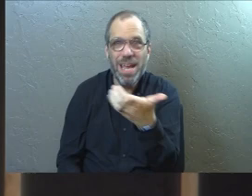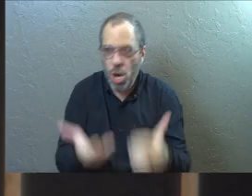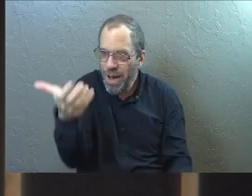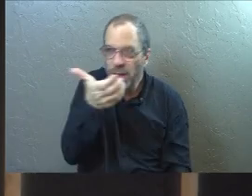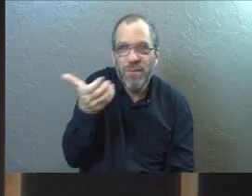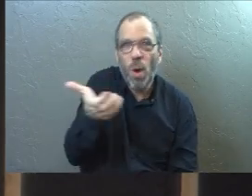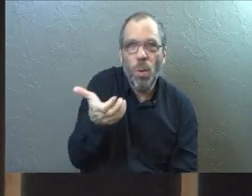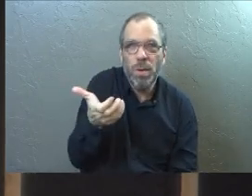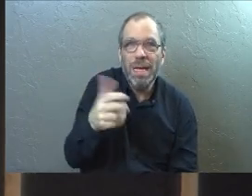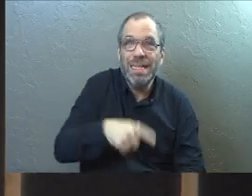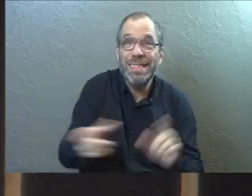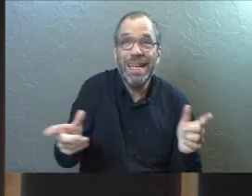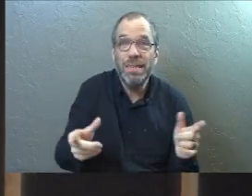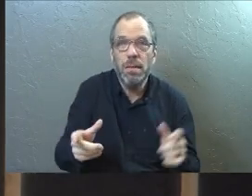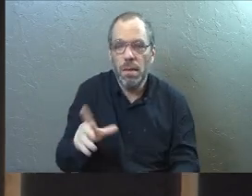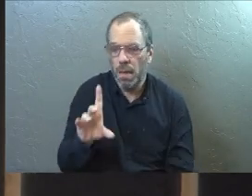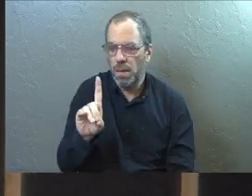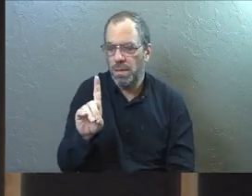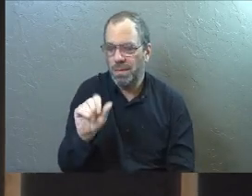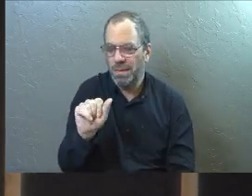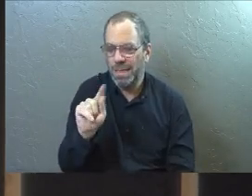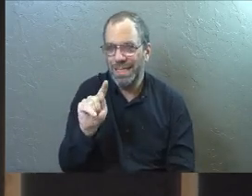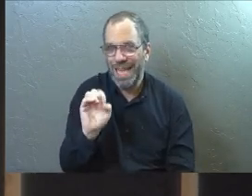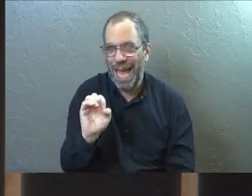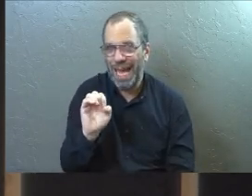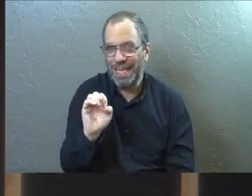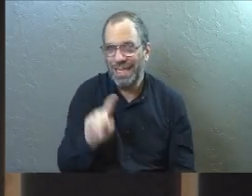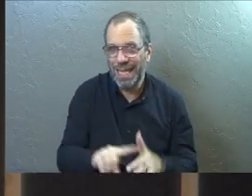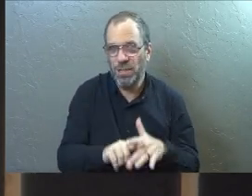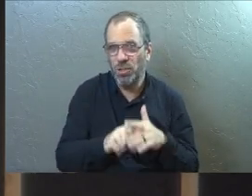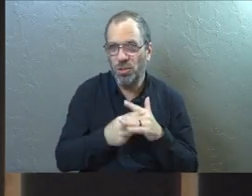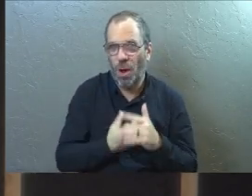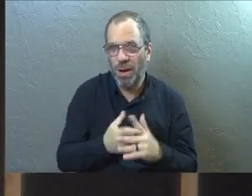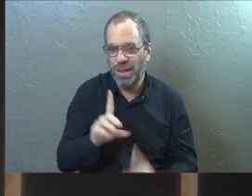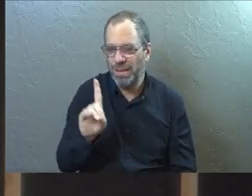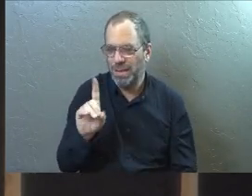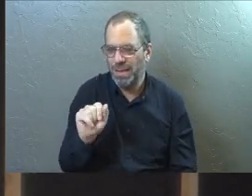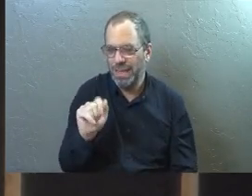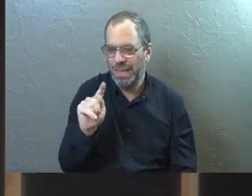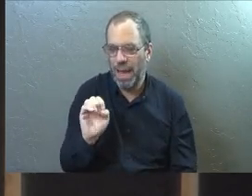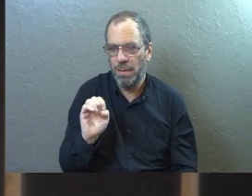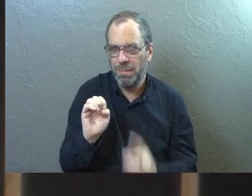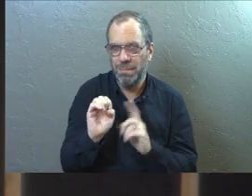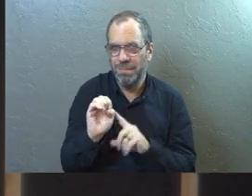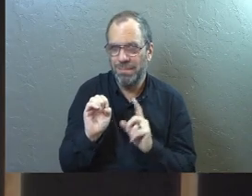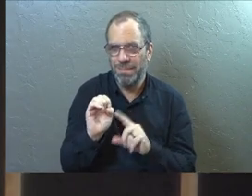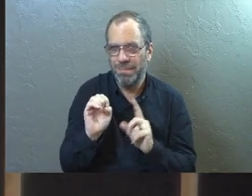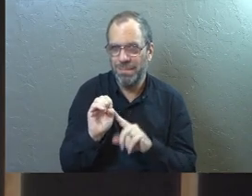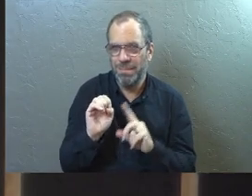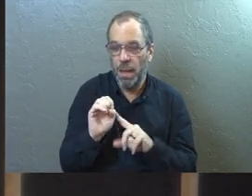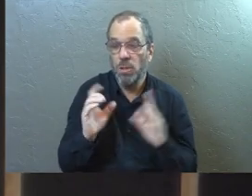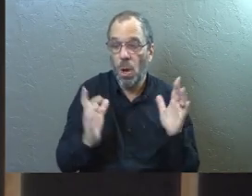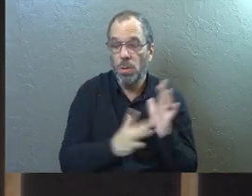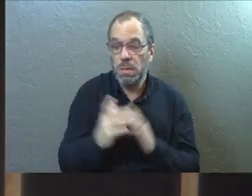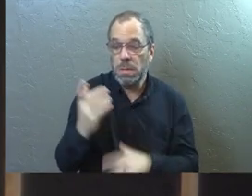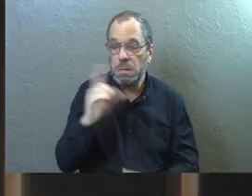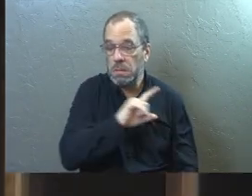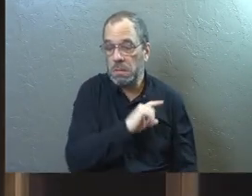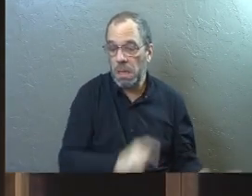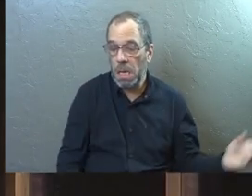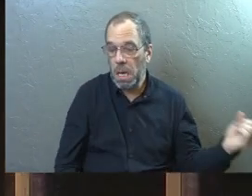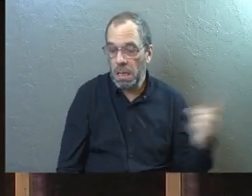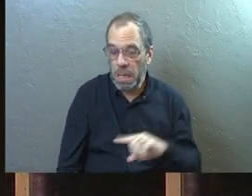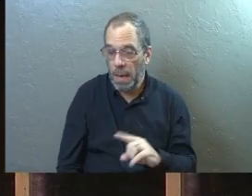What's the difference? The date? That's the difference. And so Jesus had come and said,